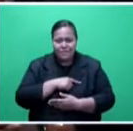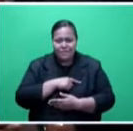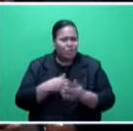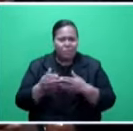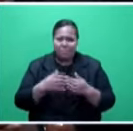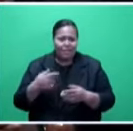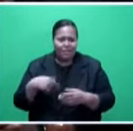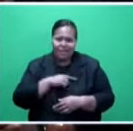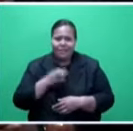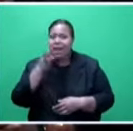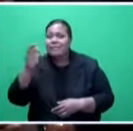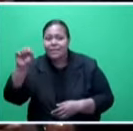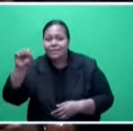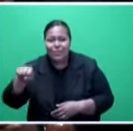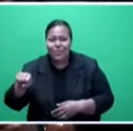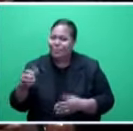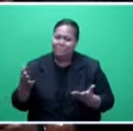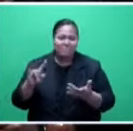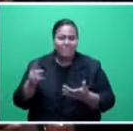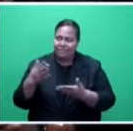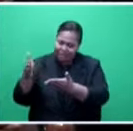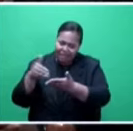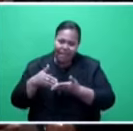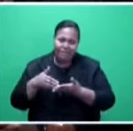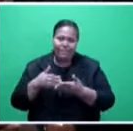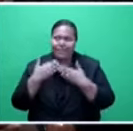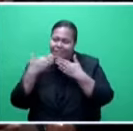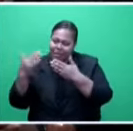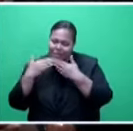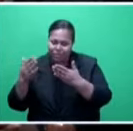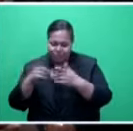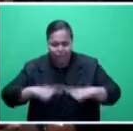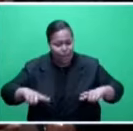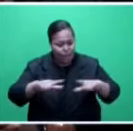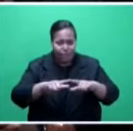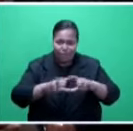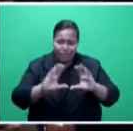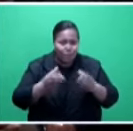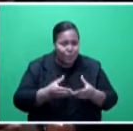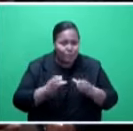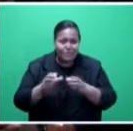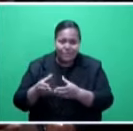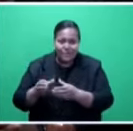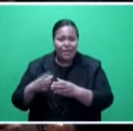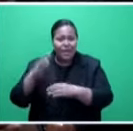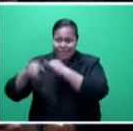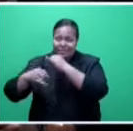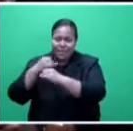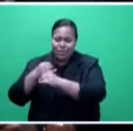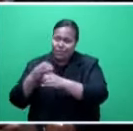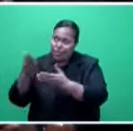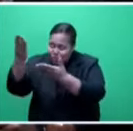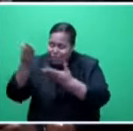To the companies, the groups, organizations, both local and from overseas, who donated foodstuff, tents, stoves and